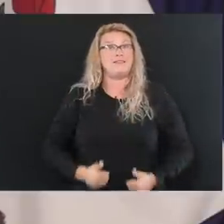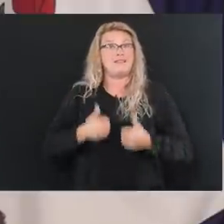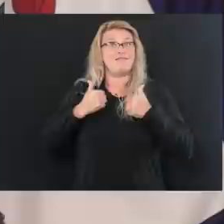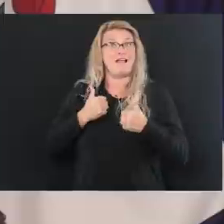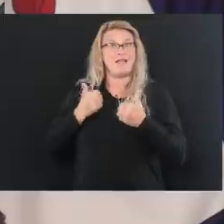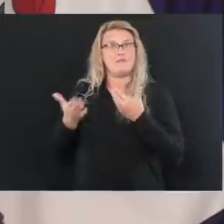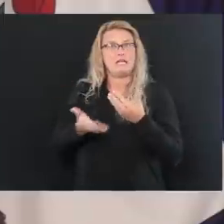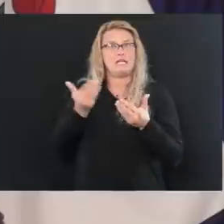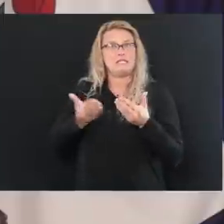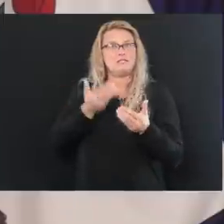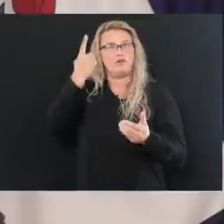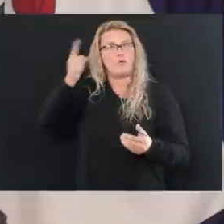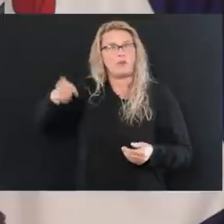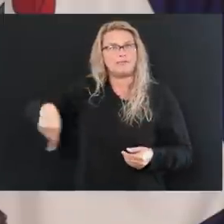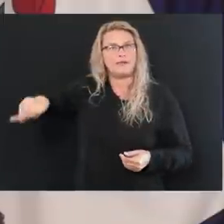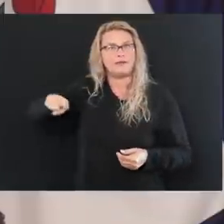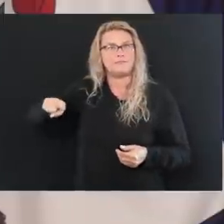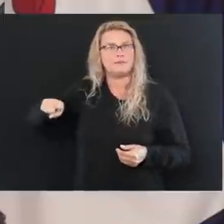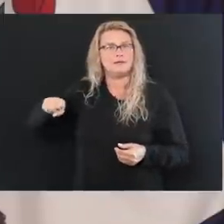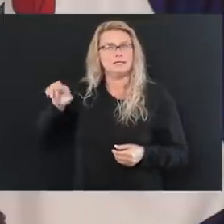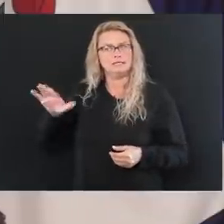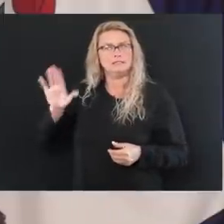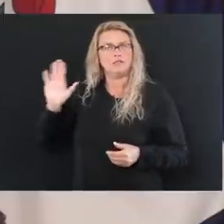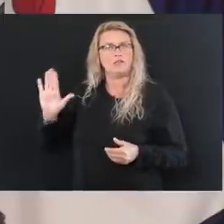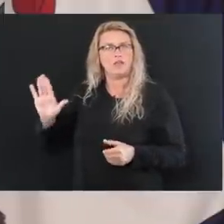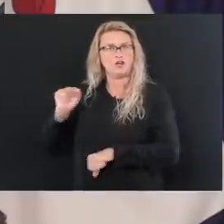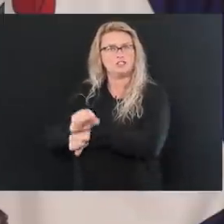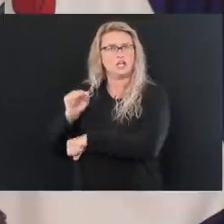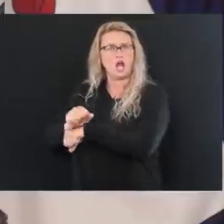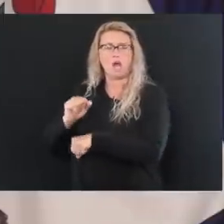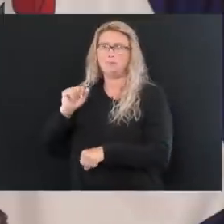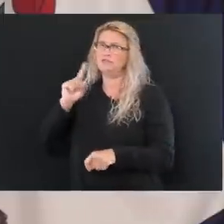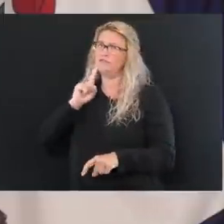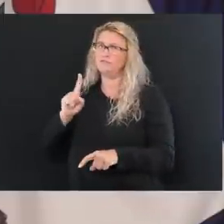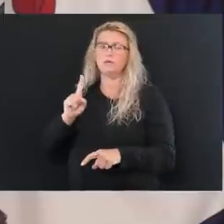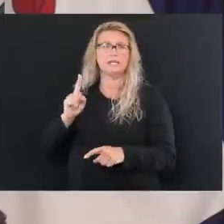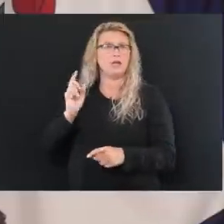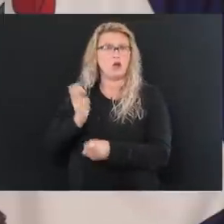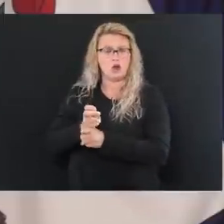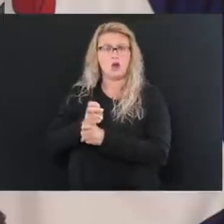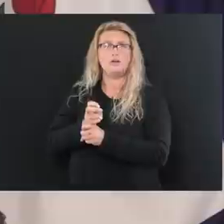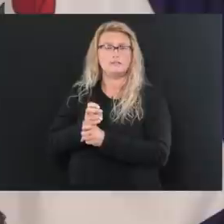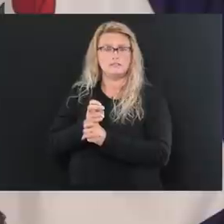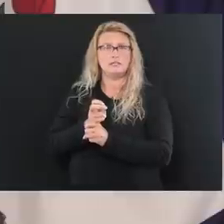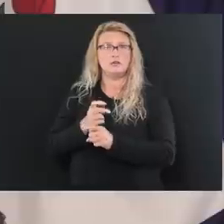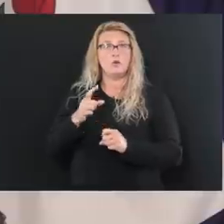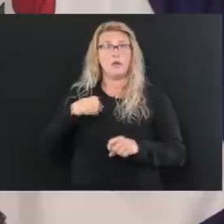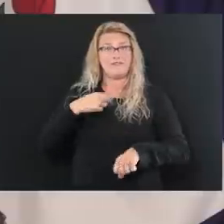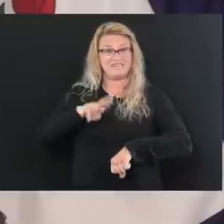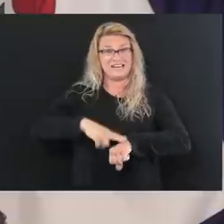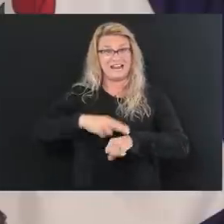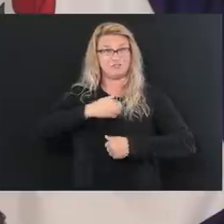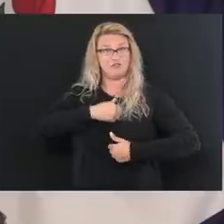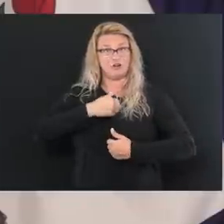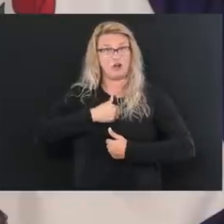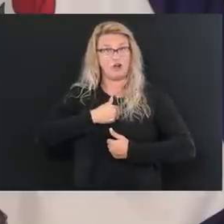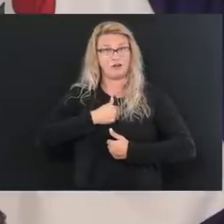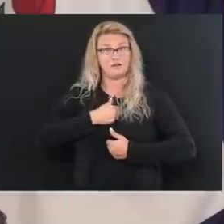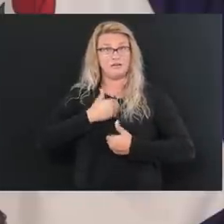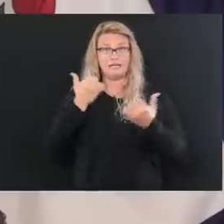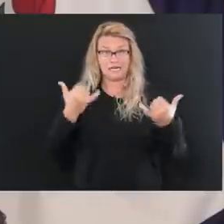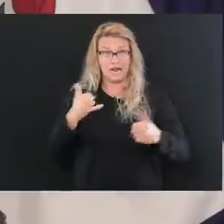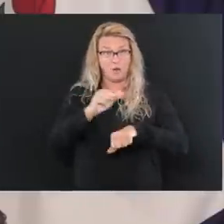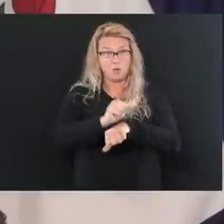easier rather than more difficult. We have our guard and we've got to put more resources, meaning